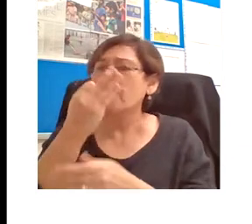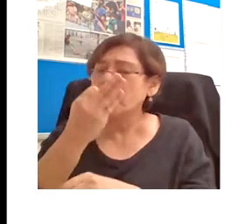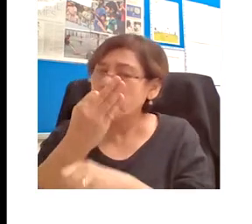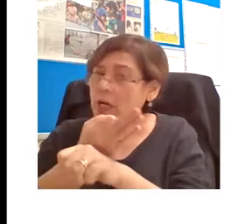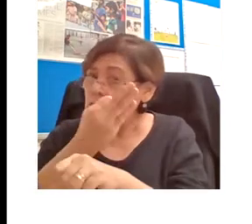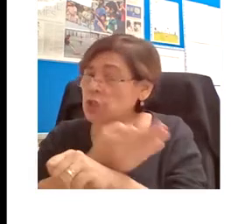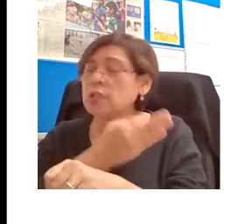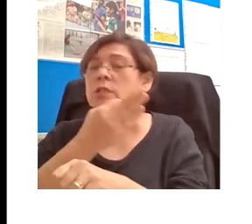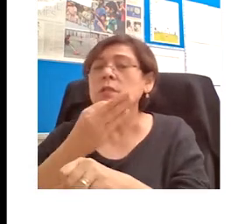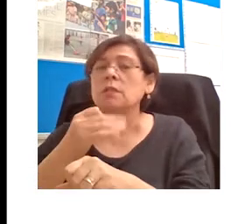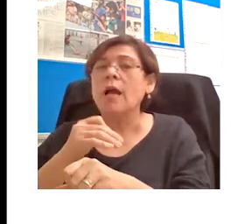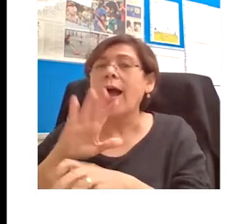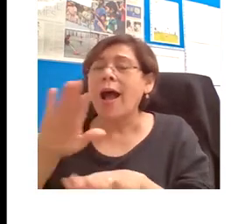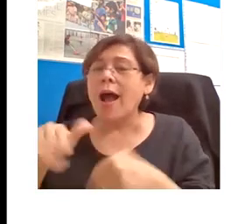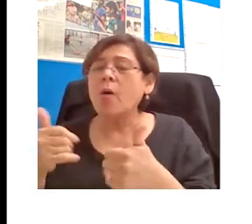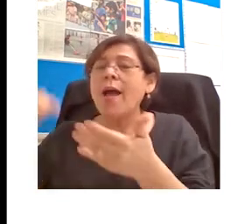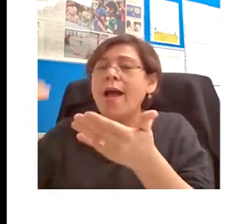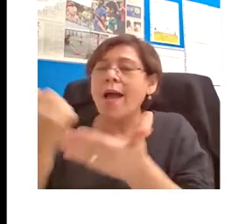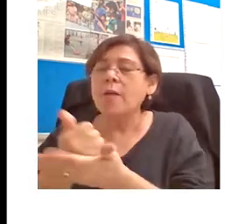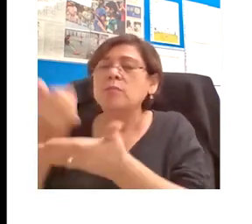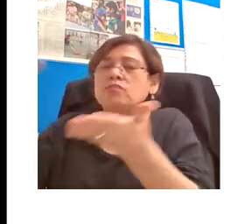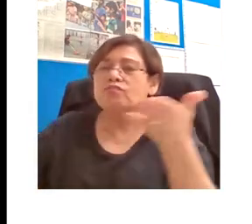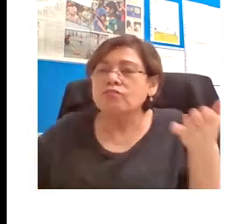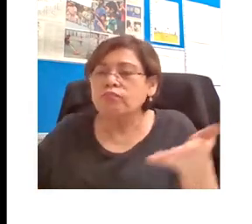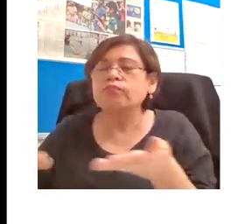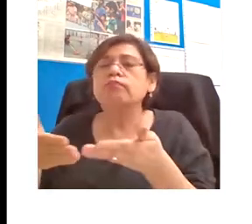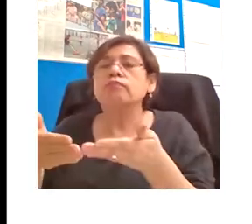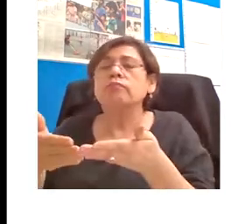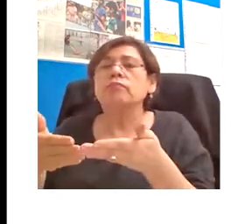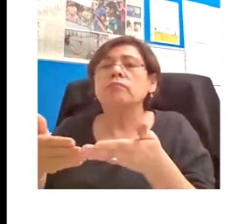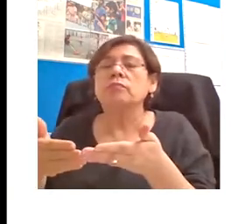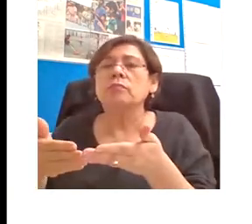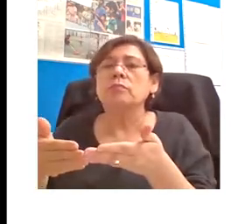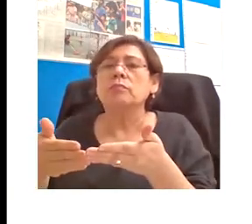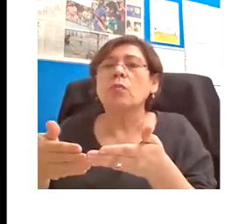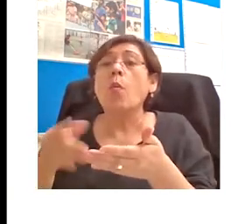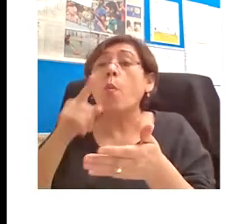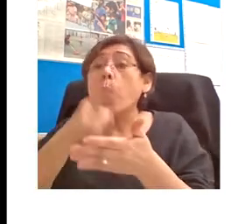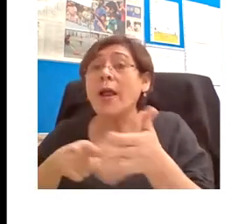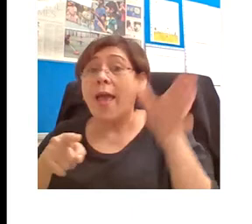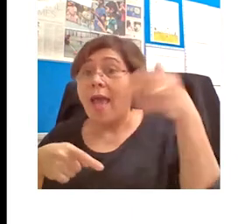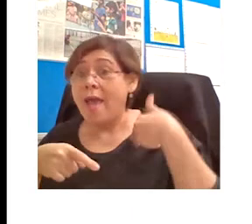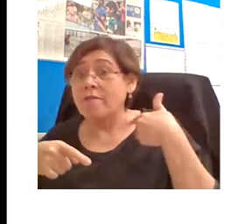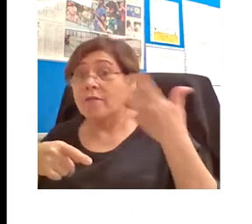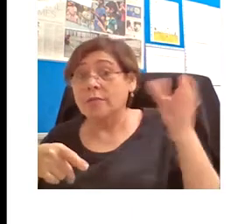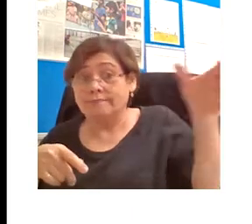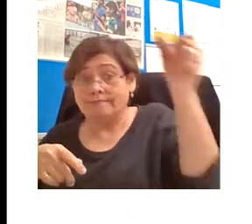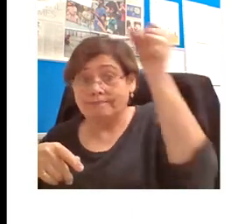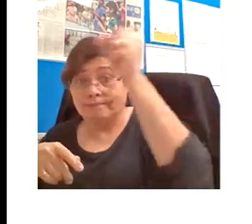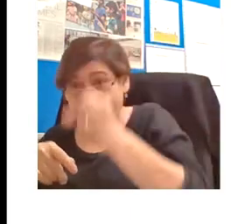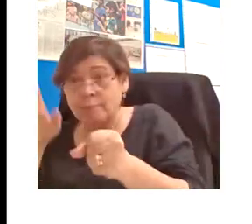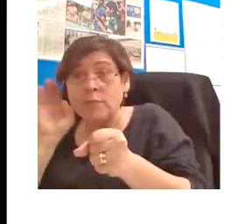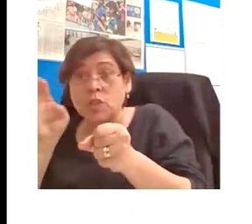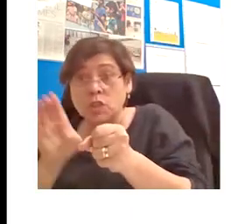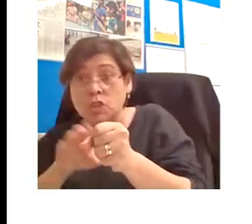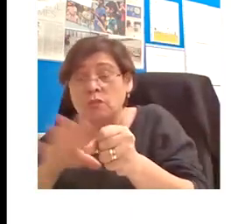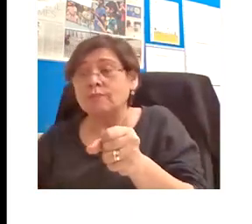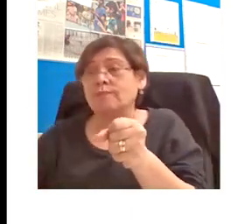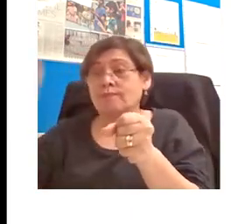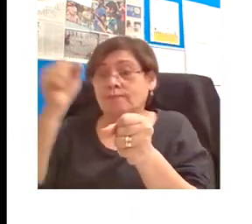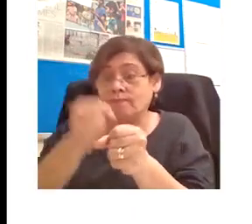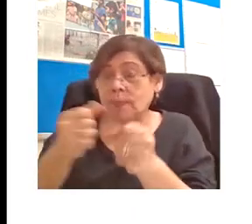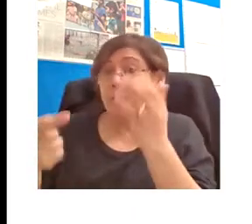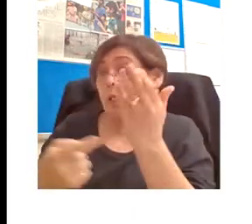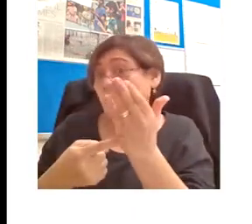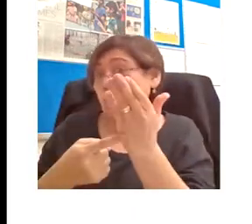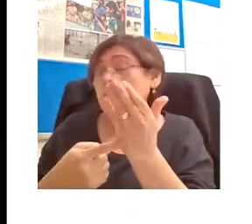allows us to bring together from existing material and bespoke newly created material these multimedia learning packages. And the